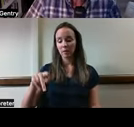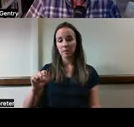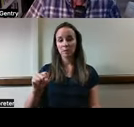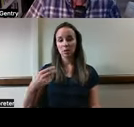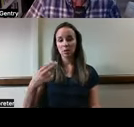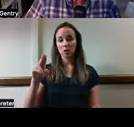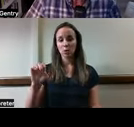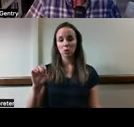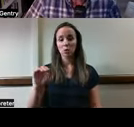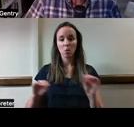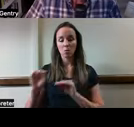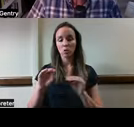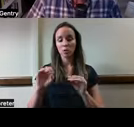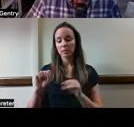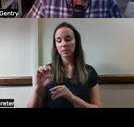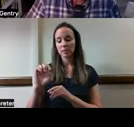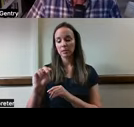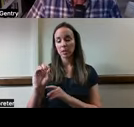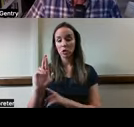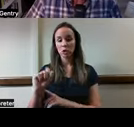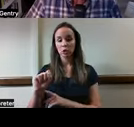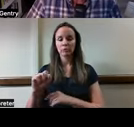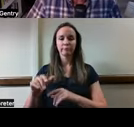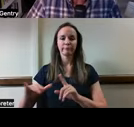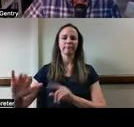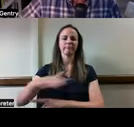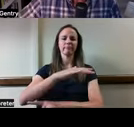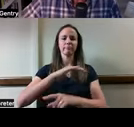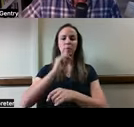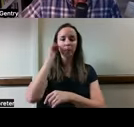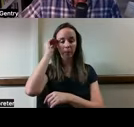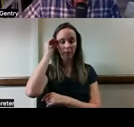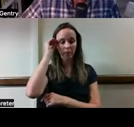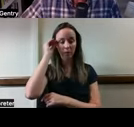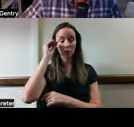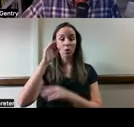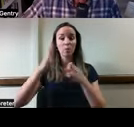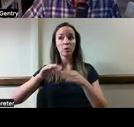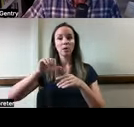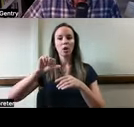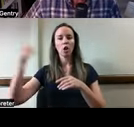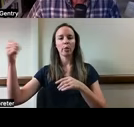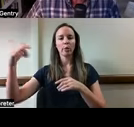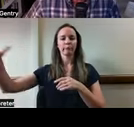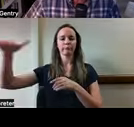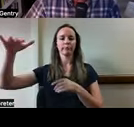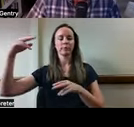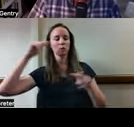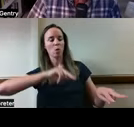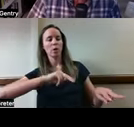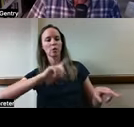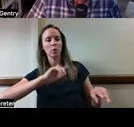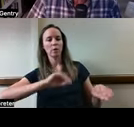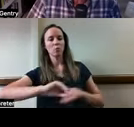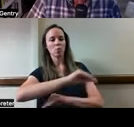arranged at different places in their home that allow an off-site caregiver to track their movements through the home in the ways that